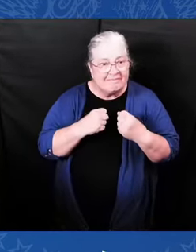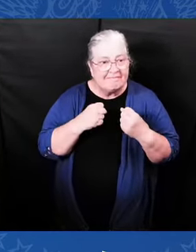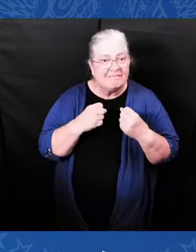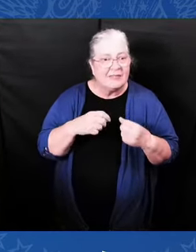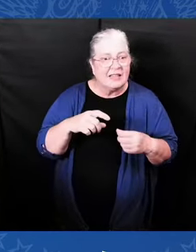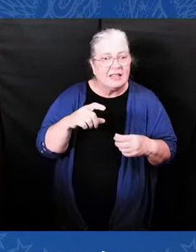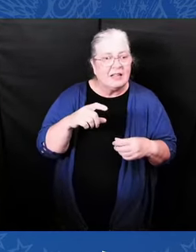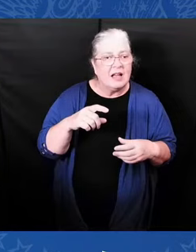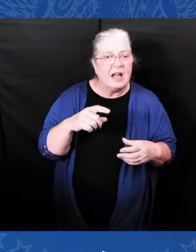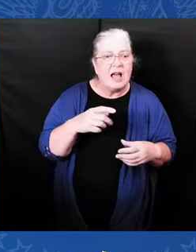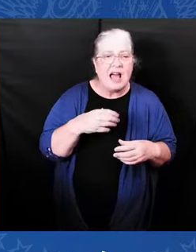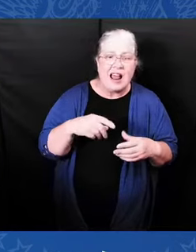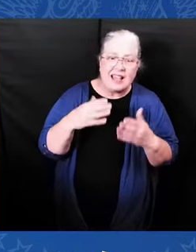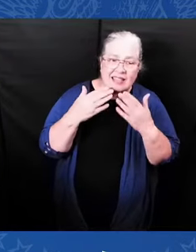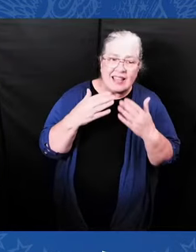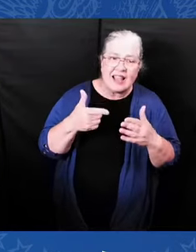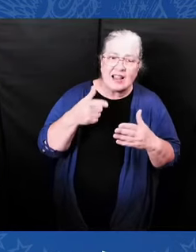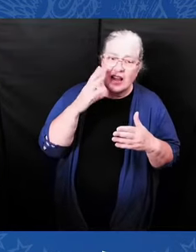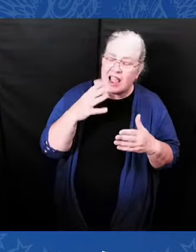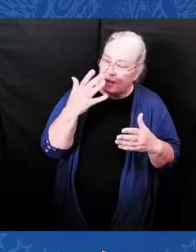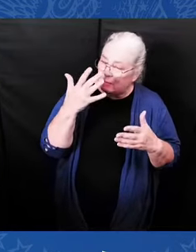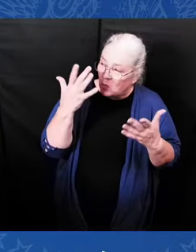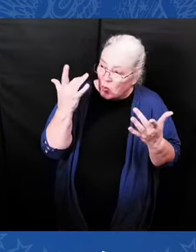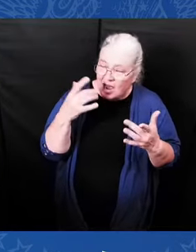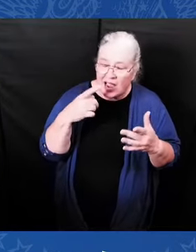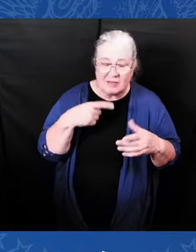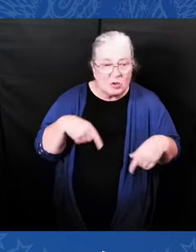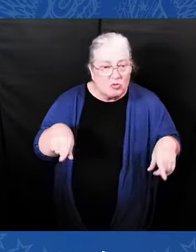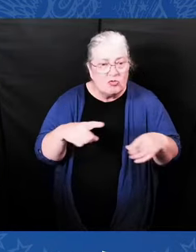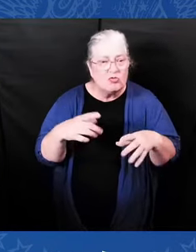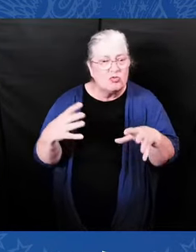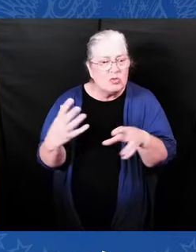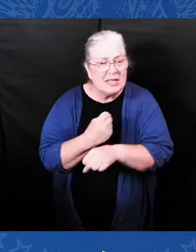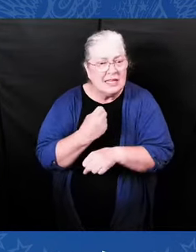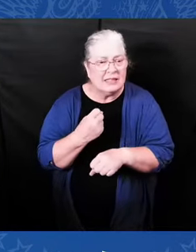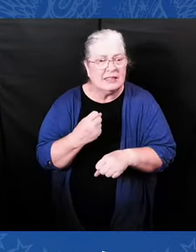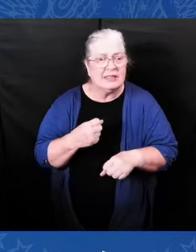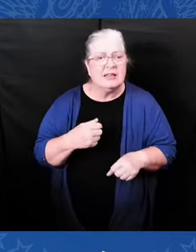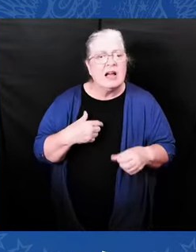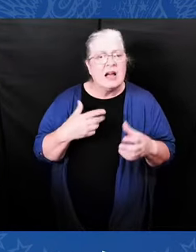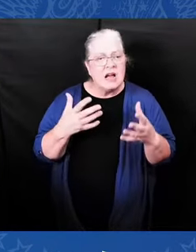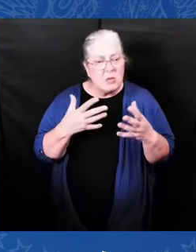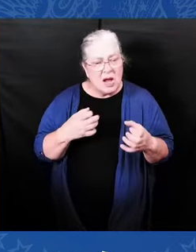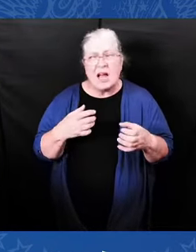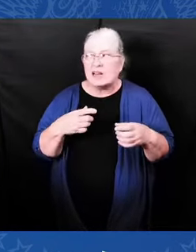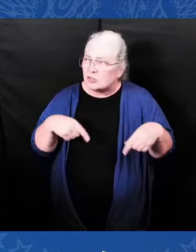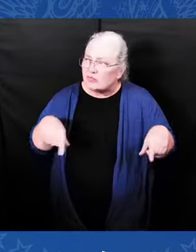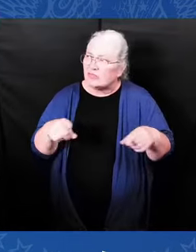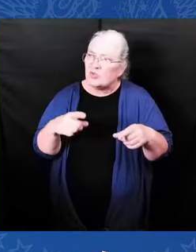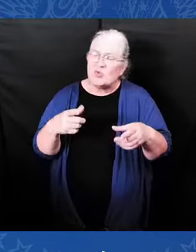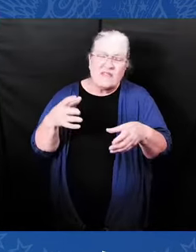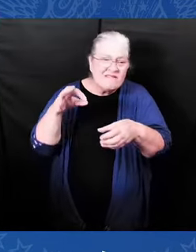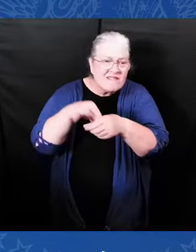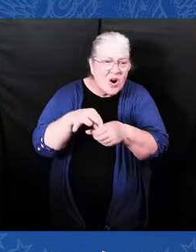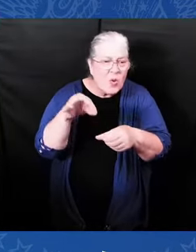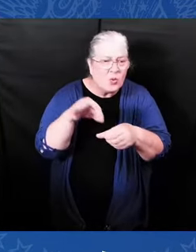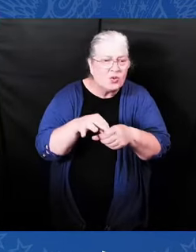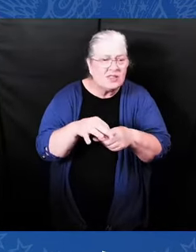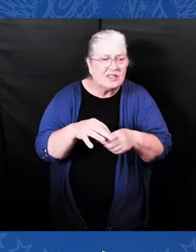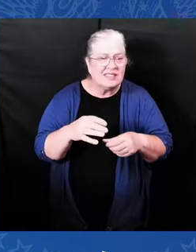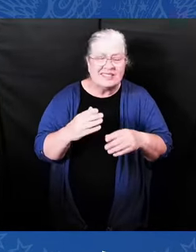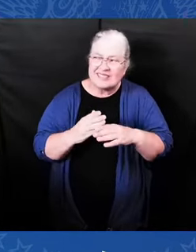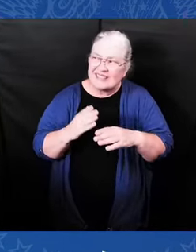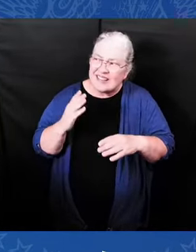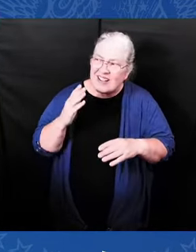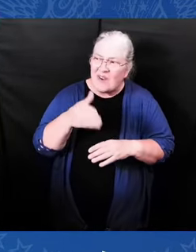margin of 7 million votes — 81 million votes cast the most in history. And that victory withstood not one